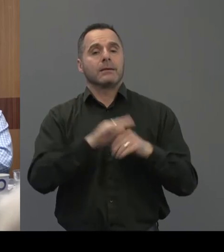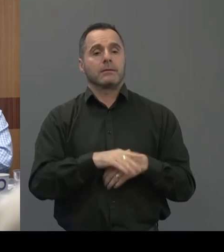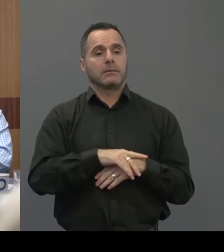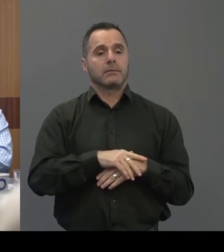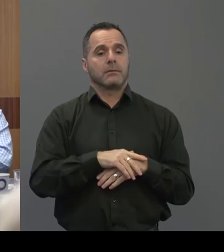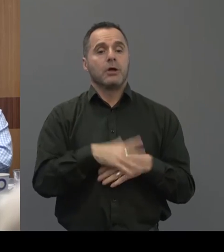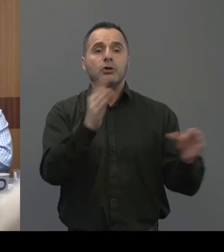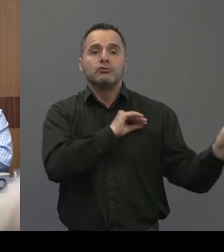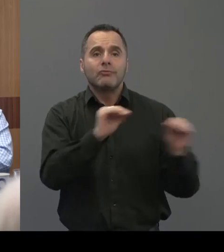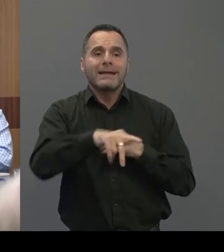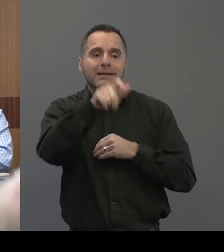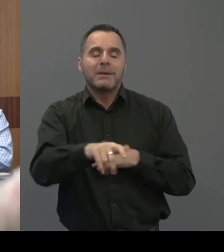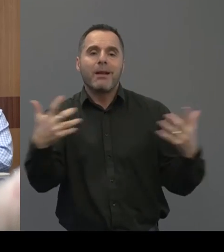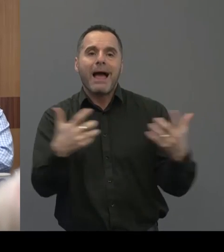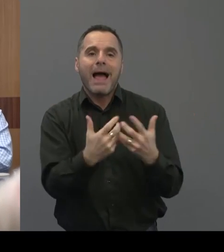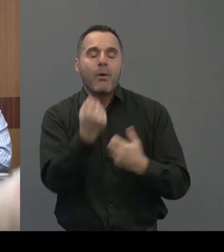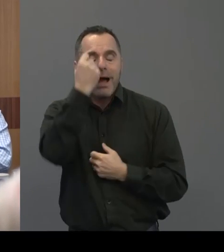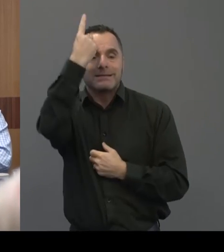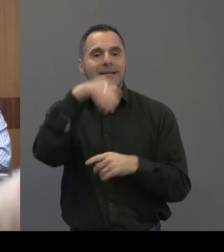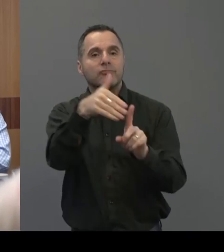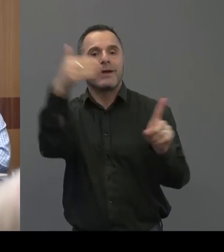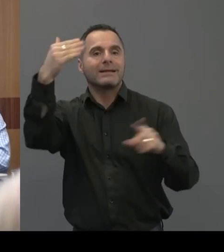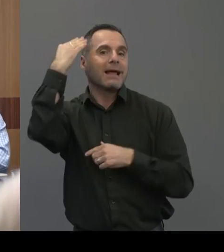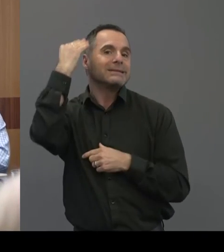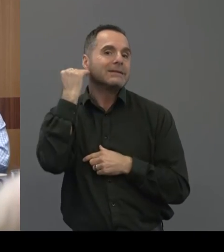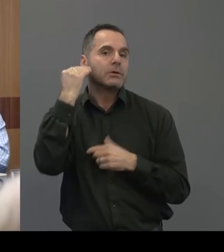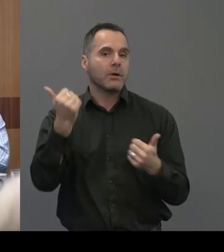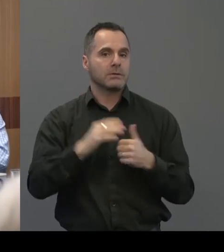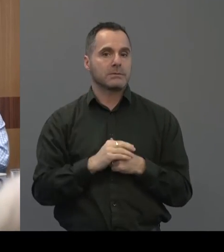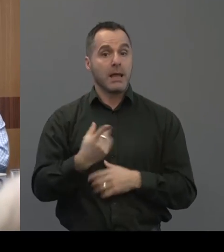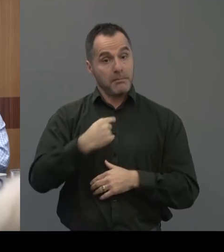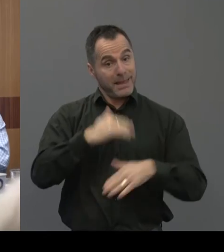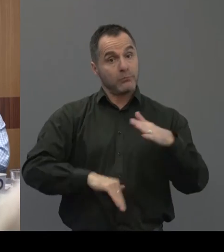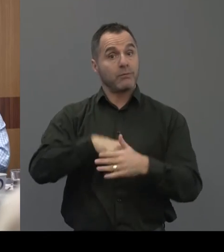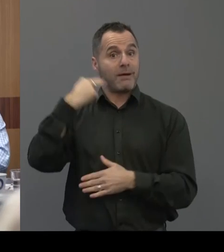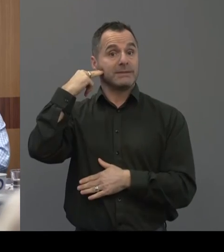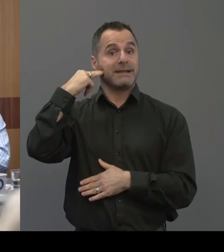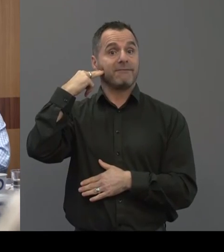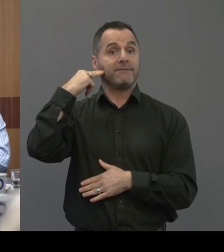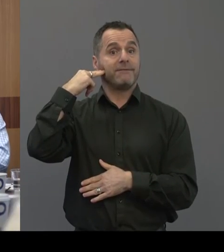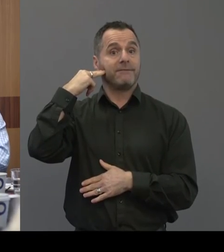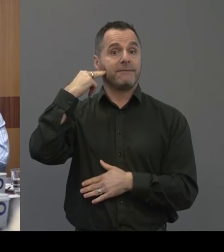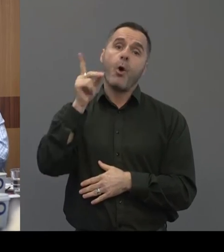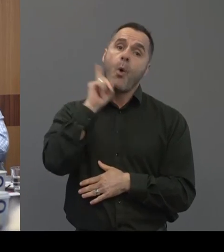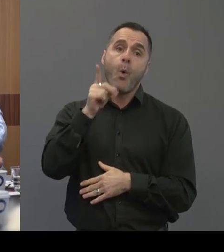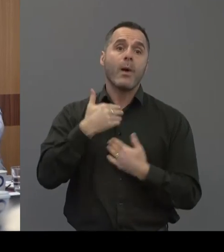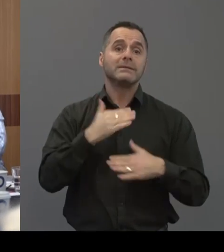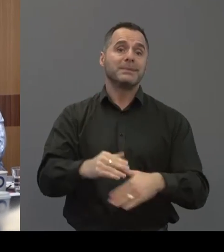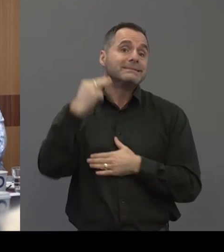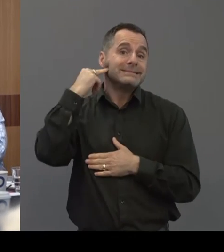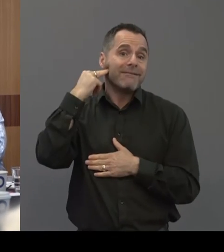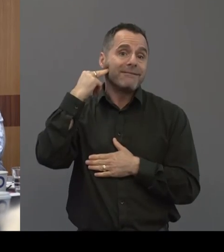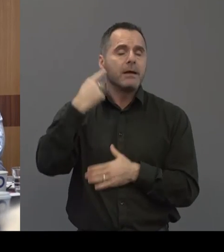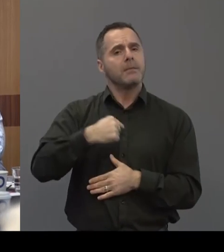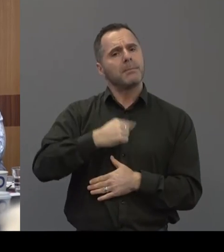people how to understand and recognize a hearing loss. I I'm profoundly deaf, so, you know, I'm, I've always had the hearing loss, but I'm wondering